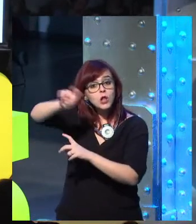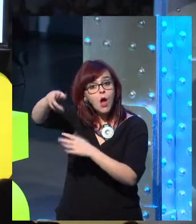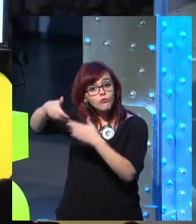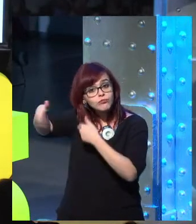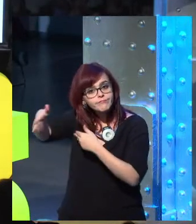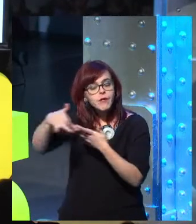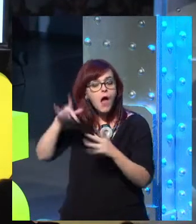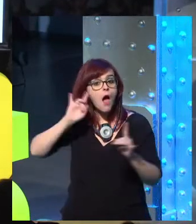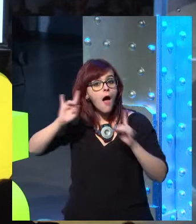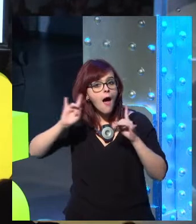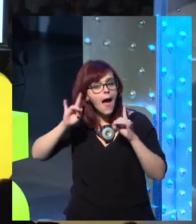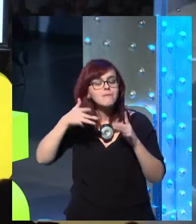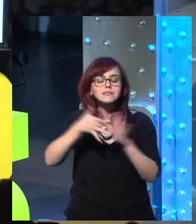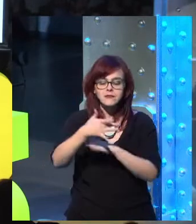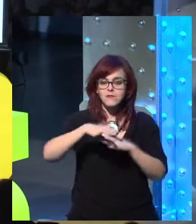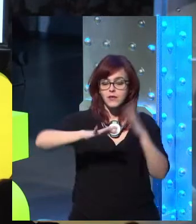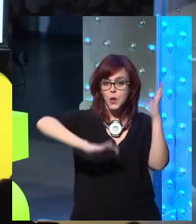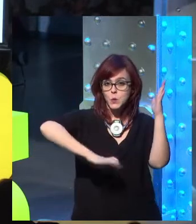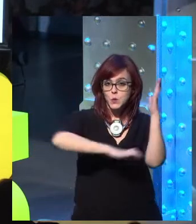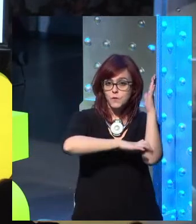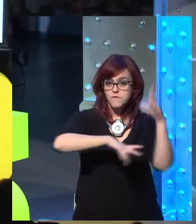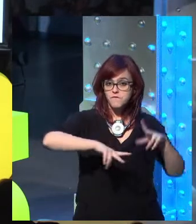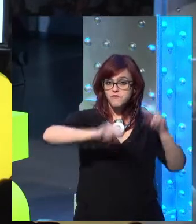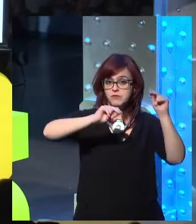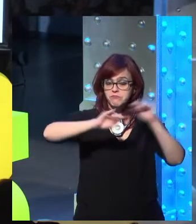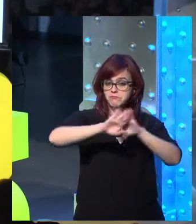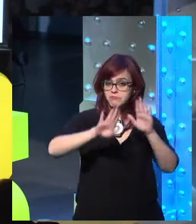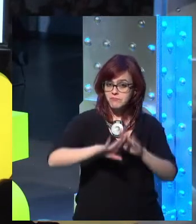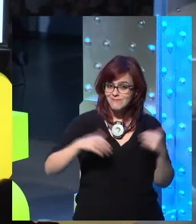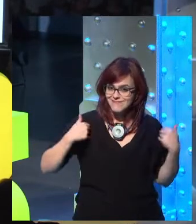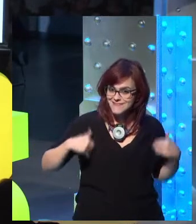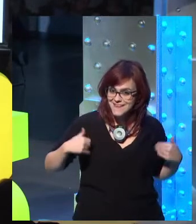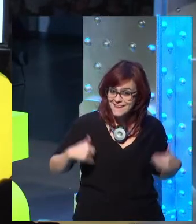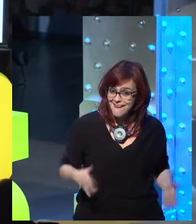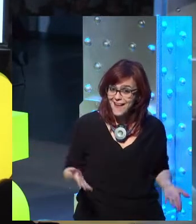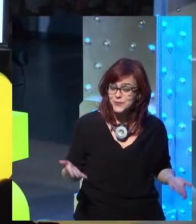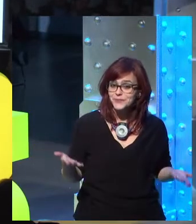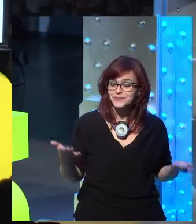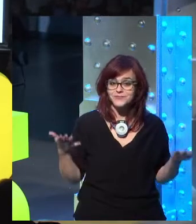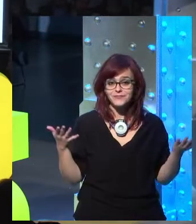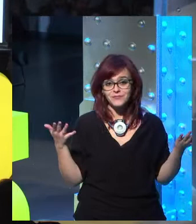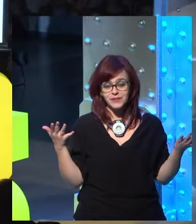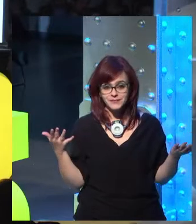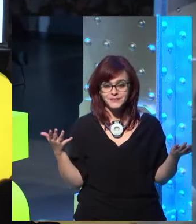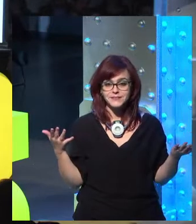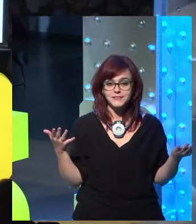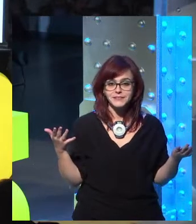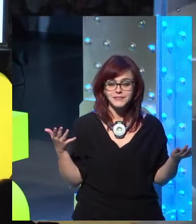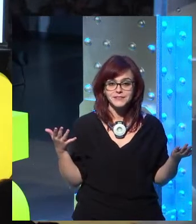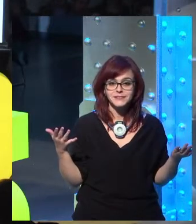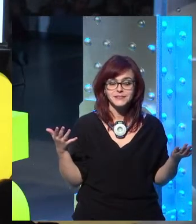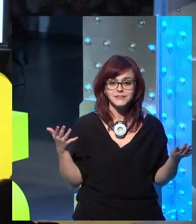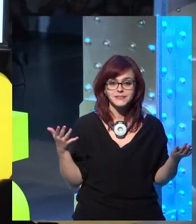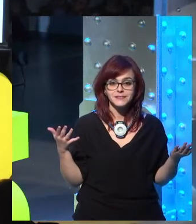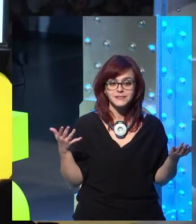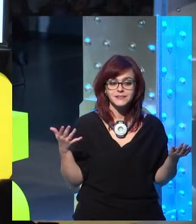tones. When we try to engineer these assistive machines and have a human voice, we expect to be able to interact with it like a human.